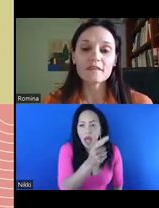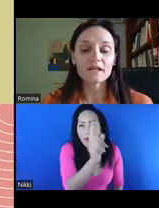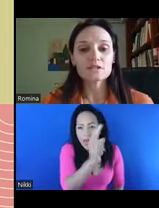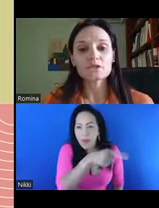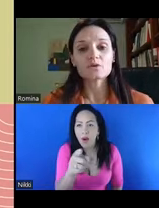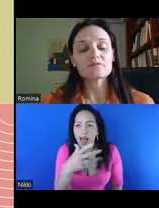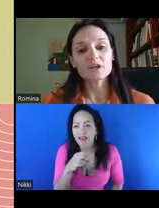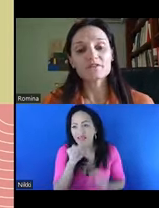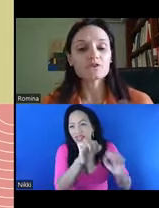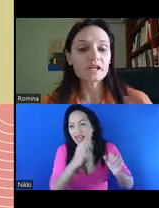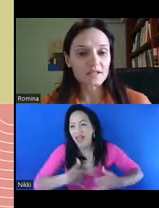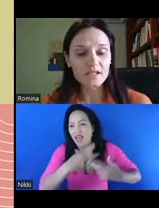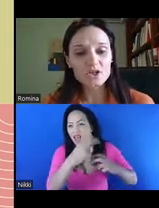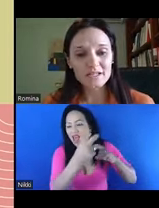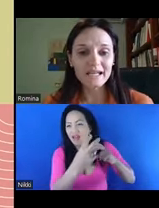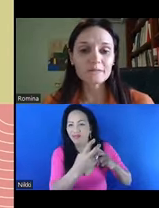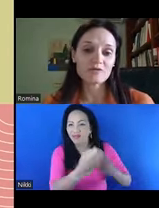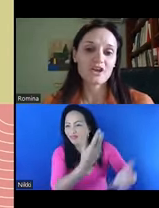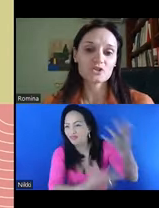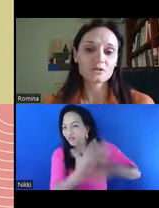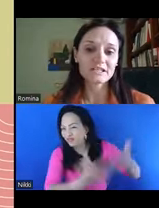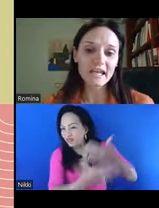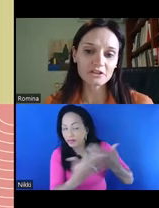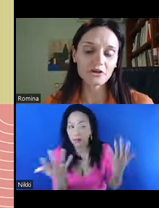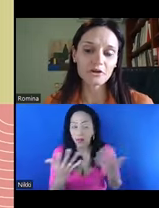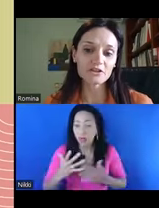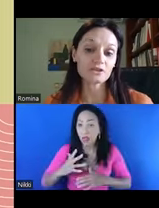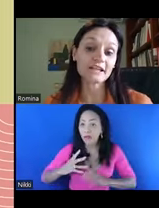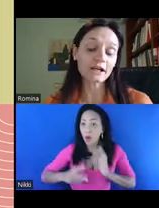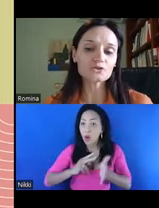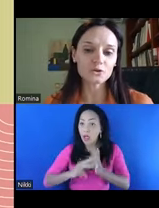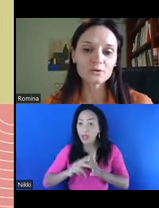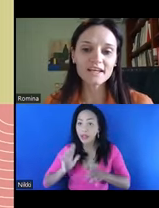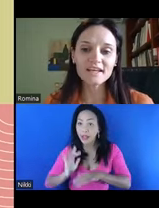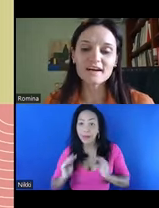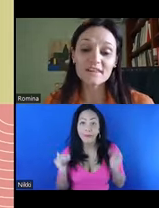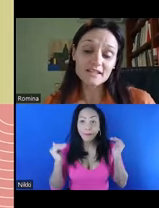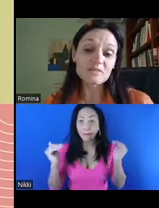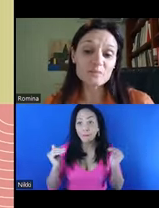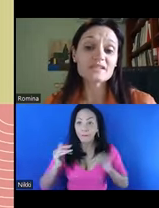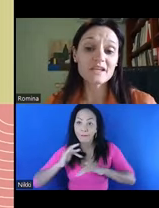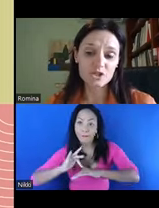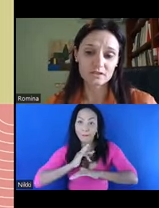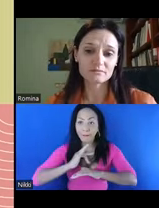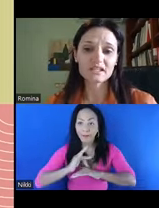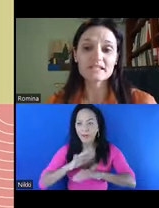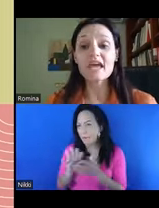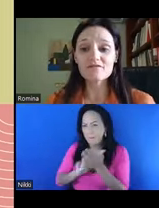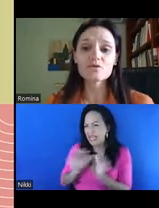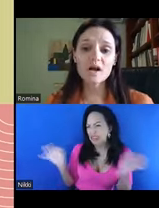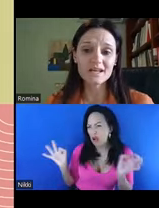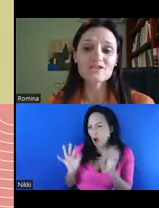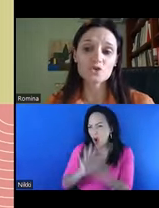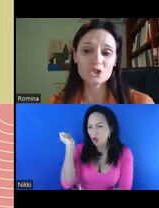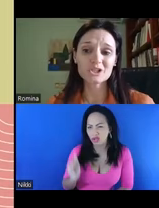that, you know, if an organization is highly professional or technical, they're not cultural. That's a misperception, because